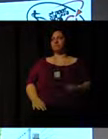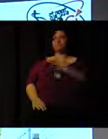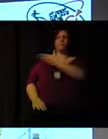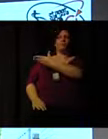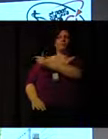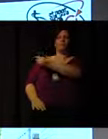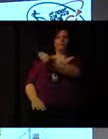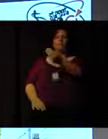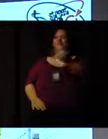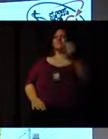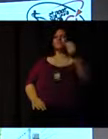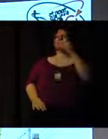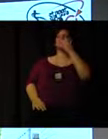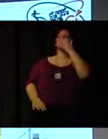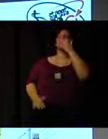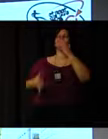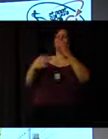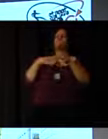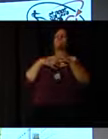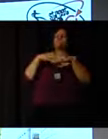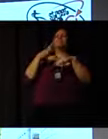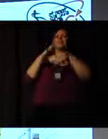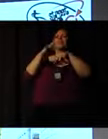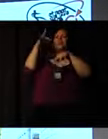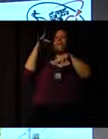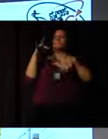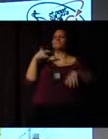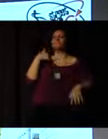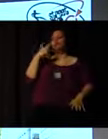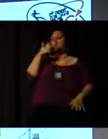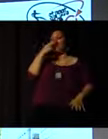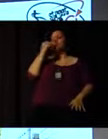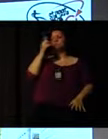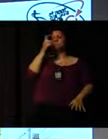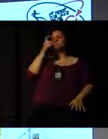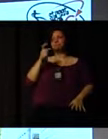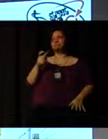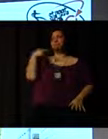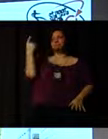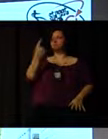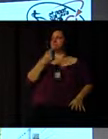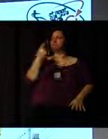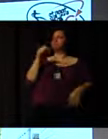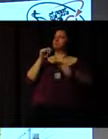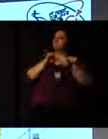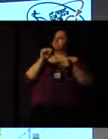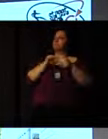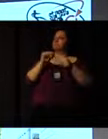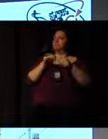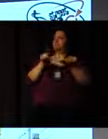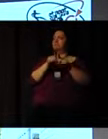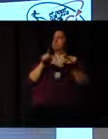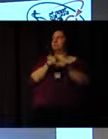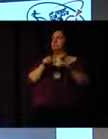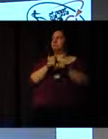get a hold of that torch relay and get the people you work with to have the opportunity if you can.